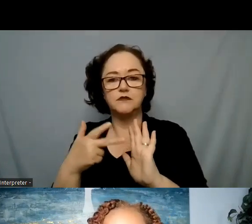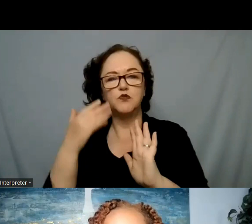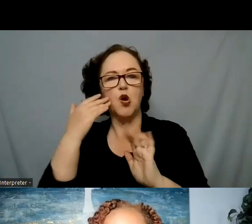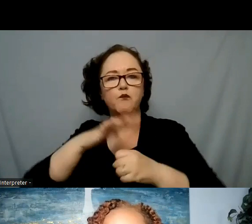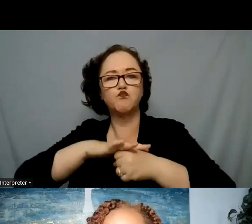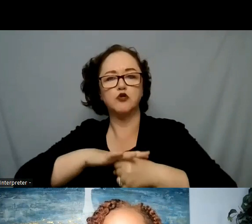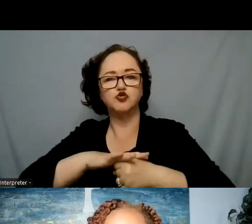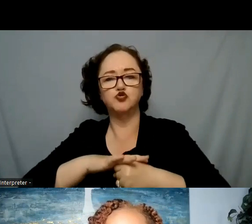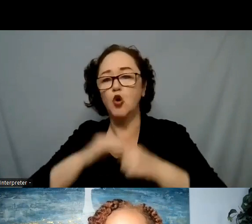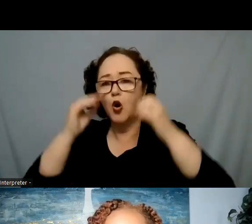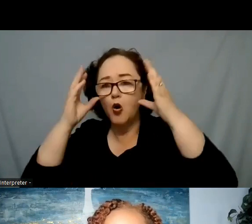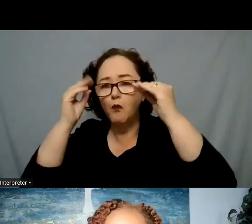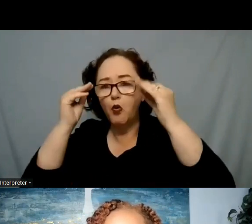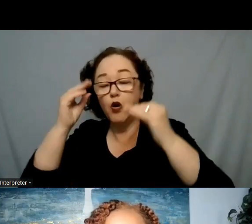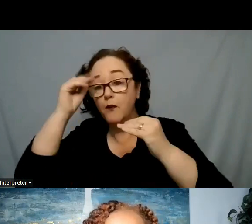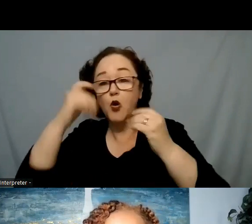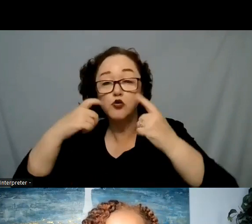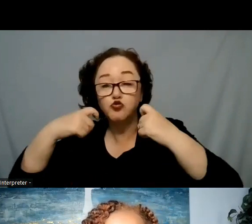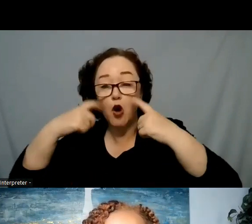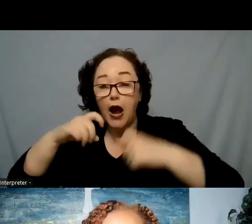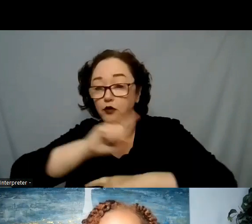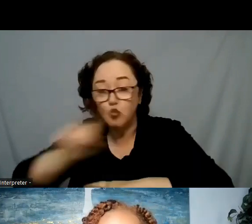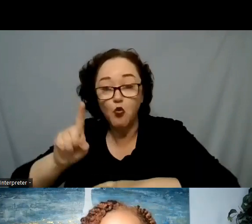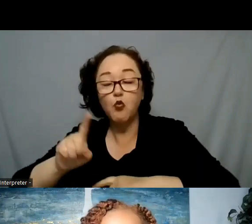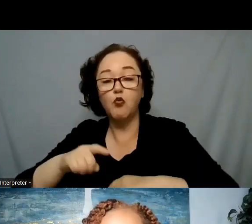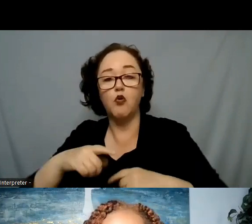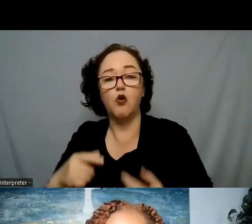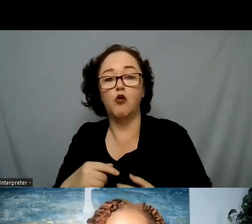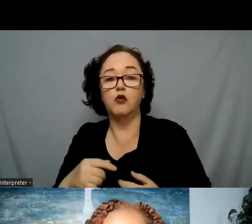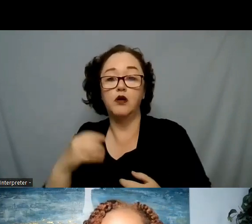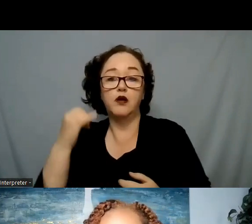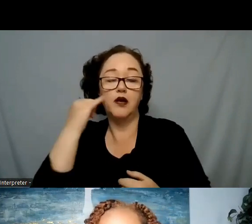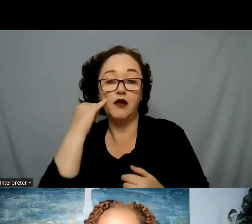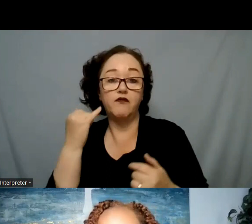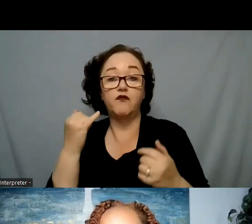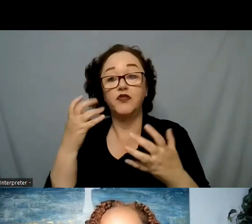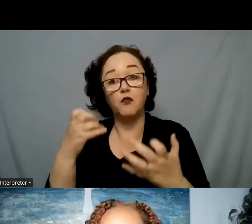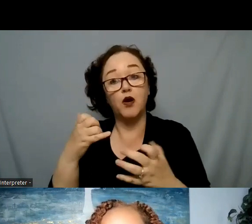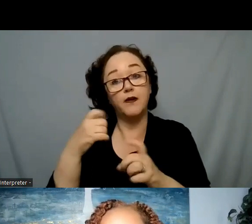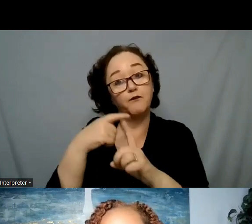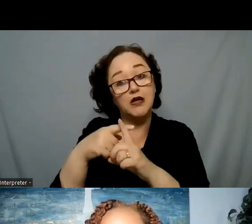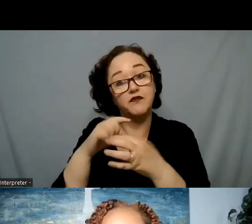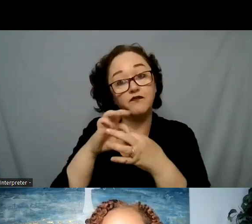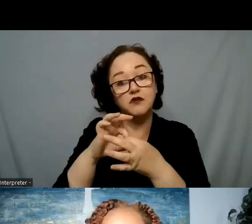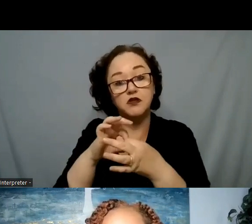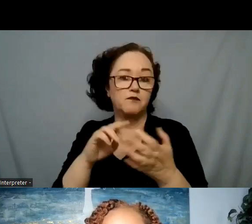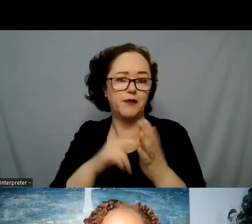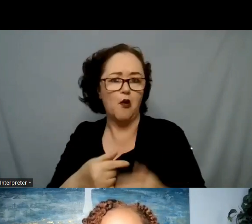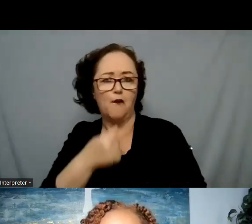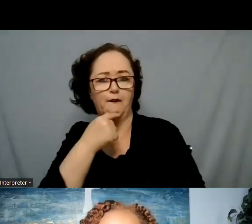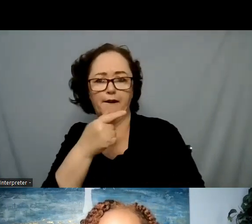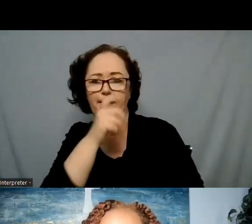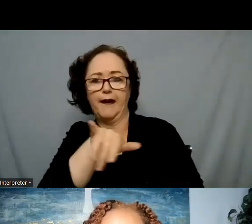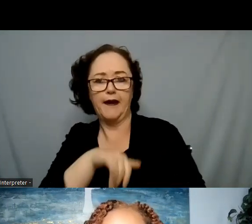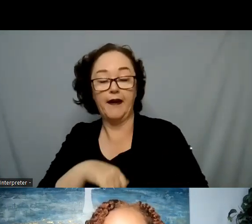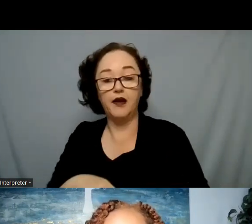they're gay if they want positive relationships and that they're getting